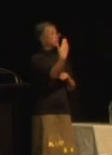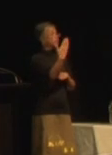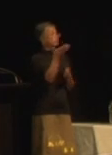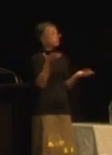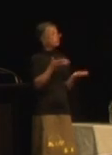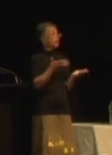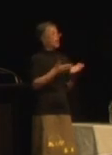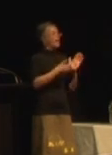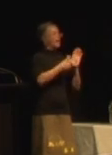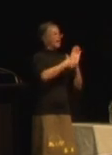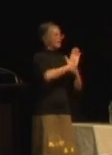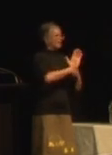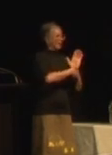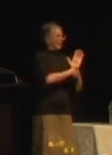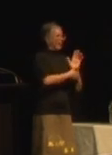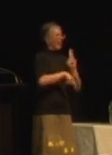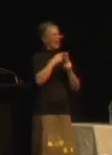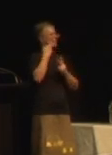representatives from deaf Aotearoa.